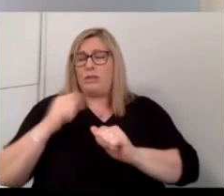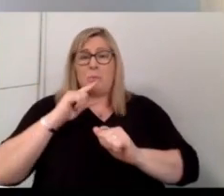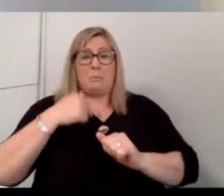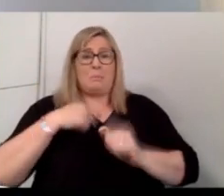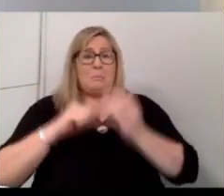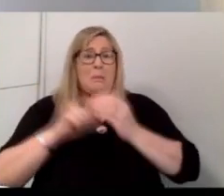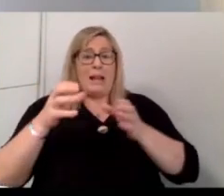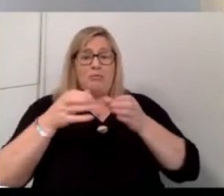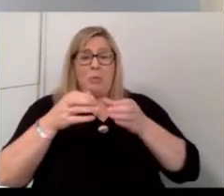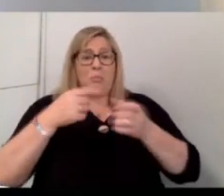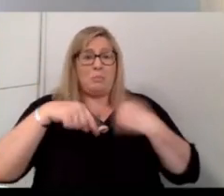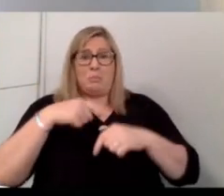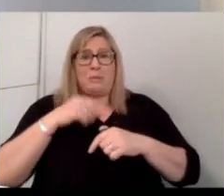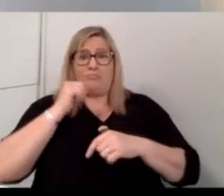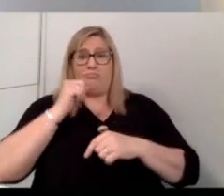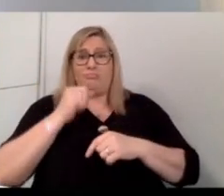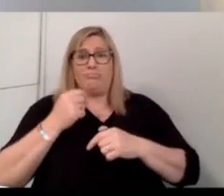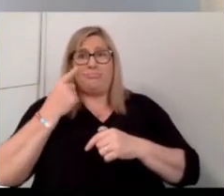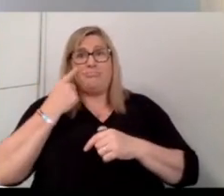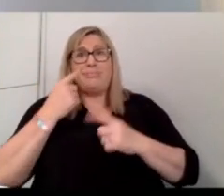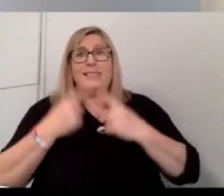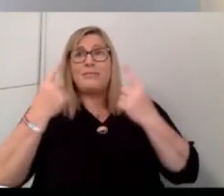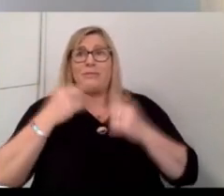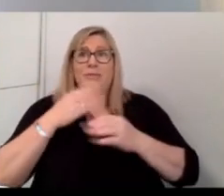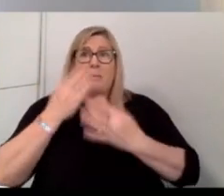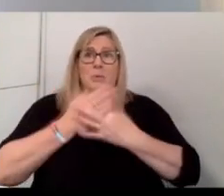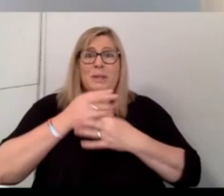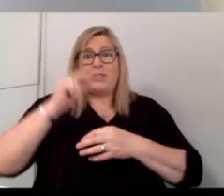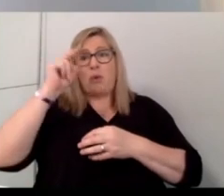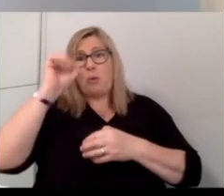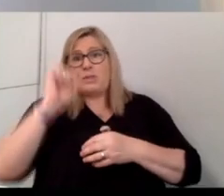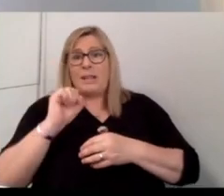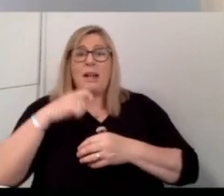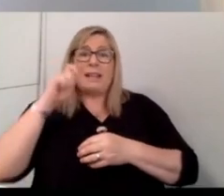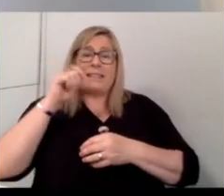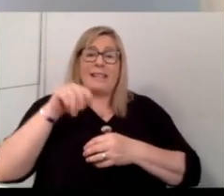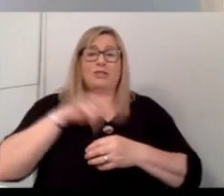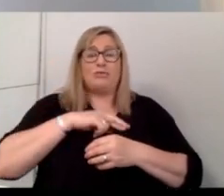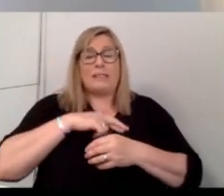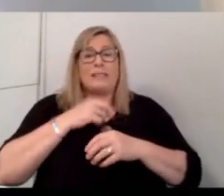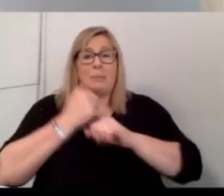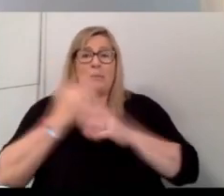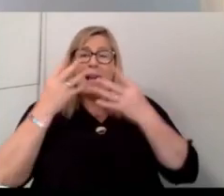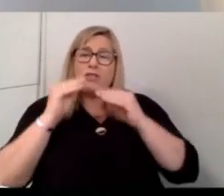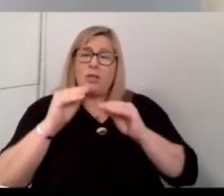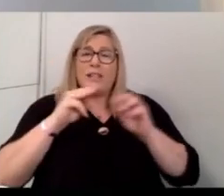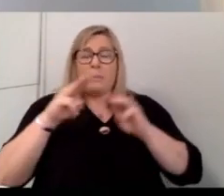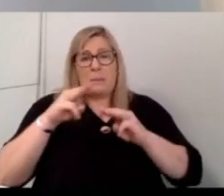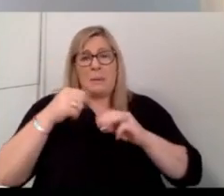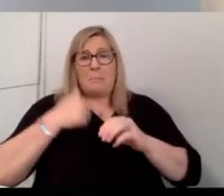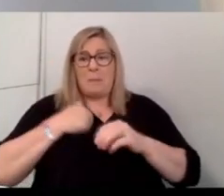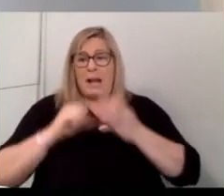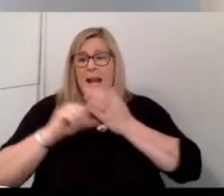don't see any difference between the north, south. And I think that really is the way forward. It's kind of educating people, educating my age group